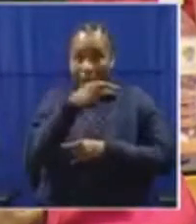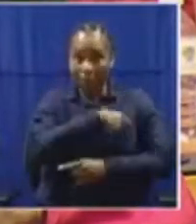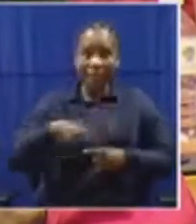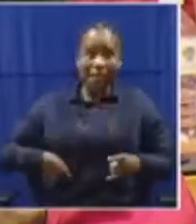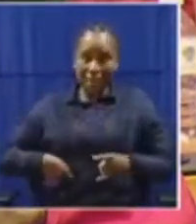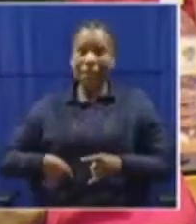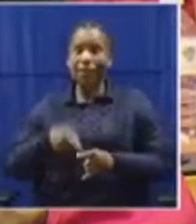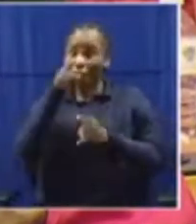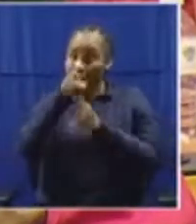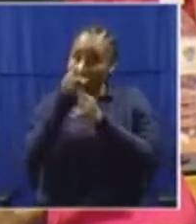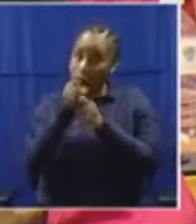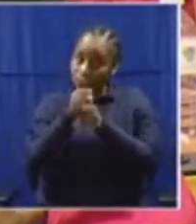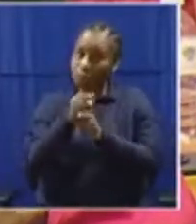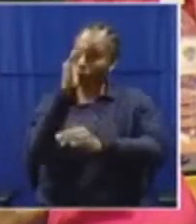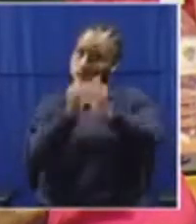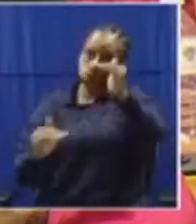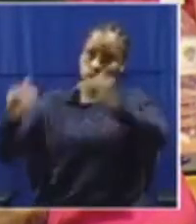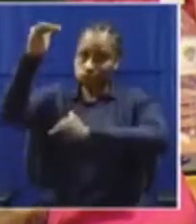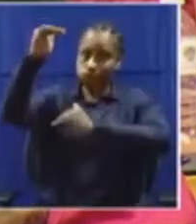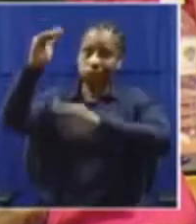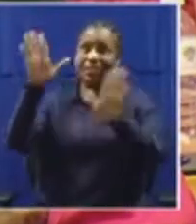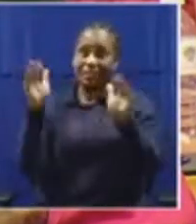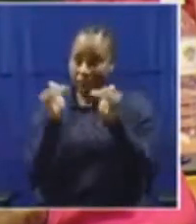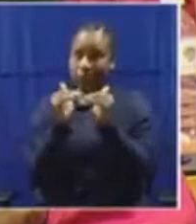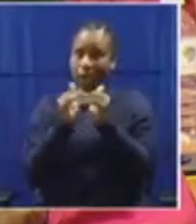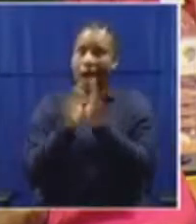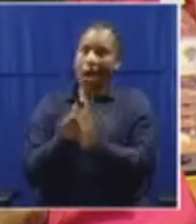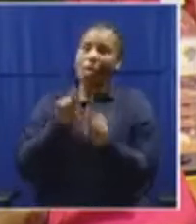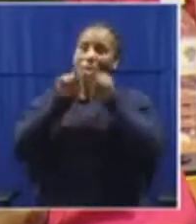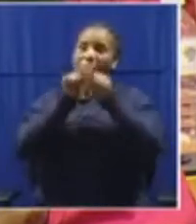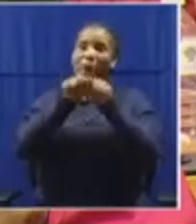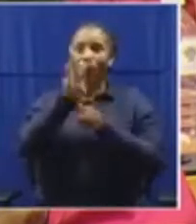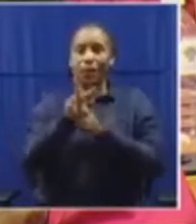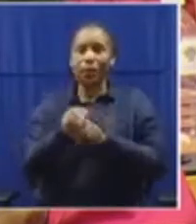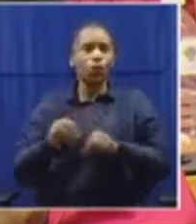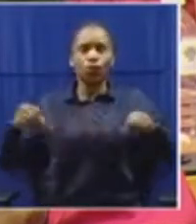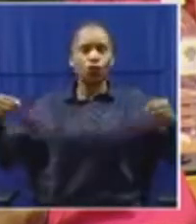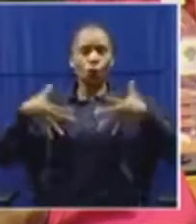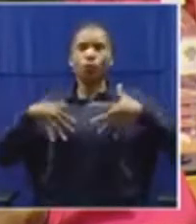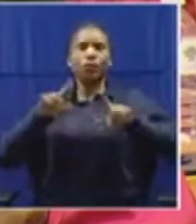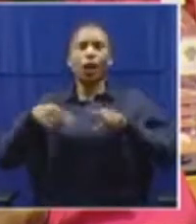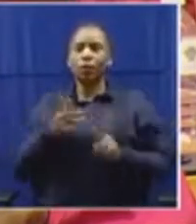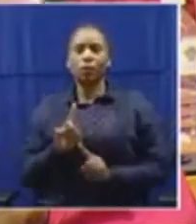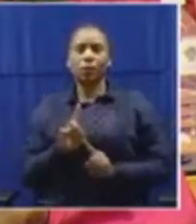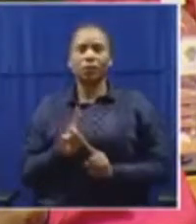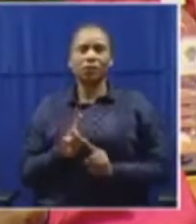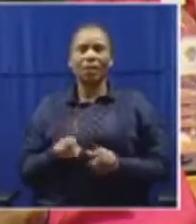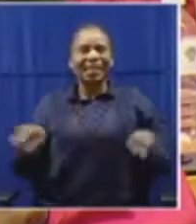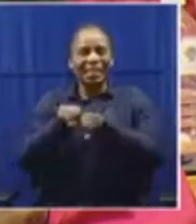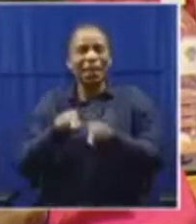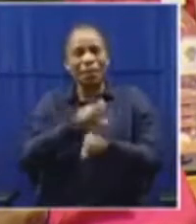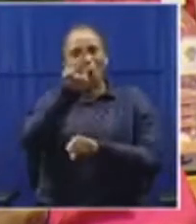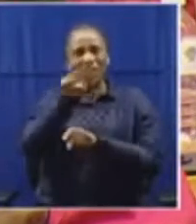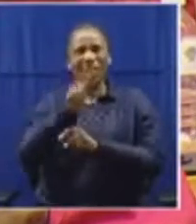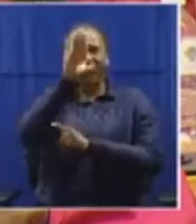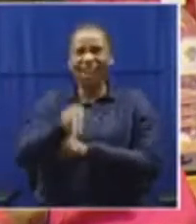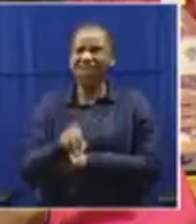standards because you are the president. You must never be shocked when we don't ask similar questions to